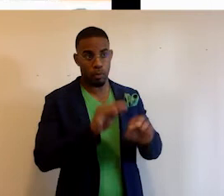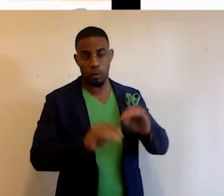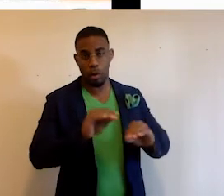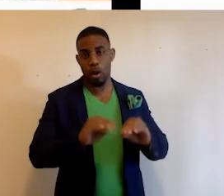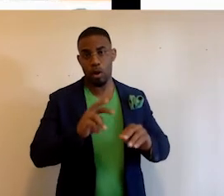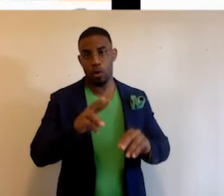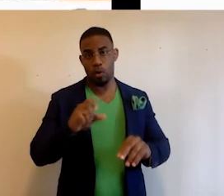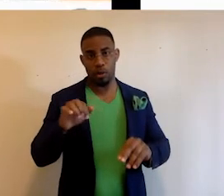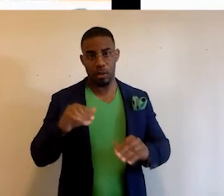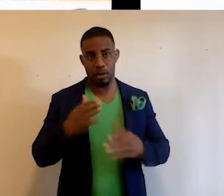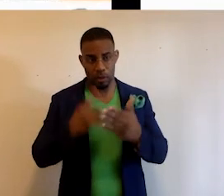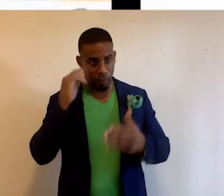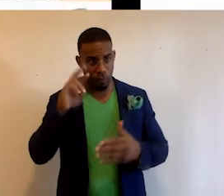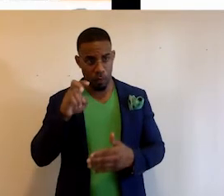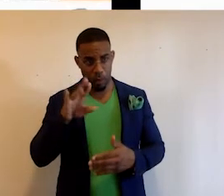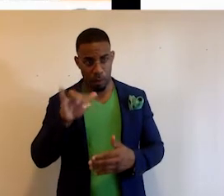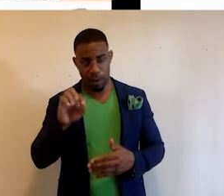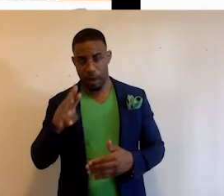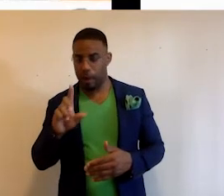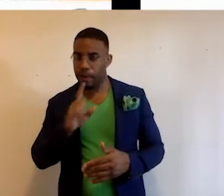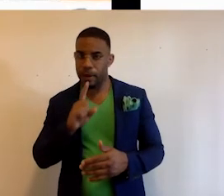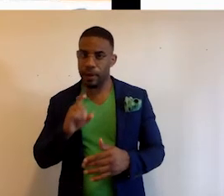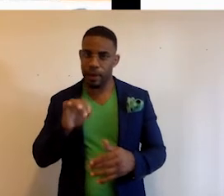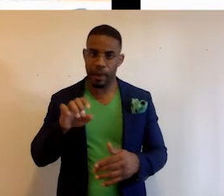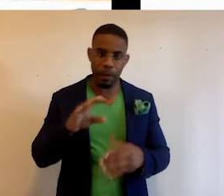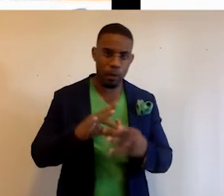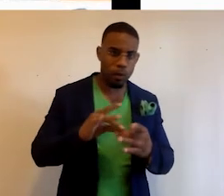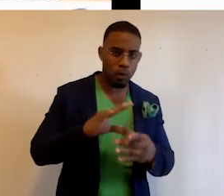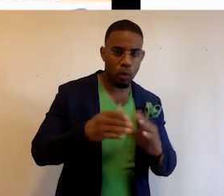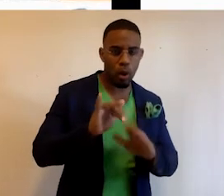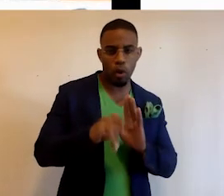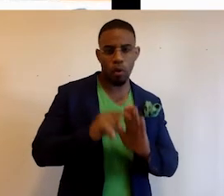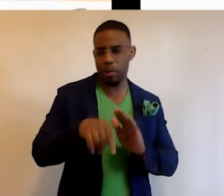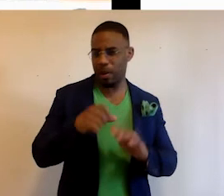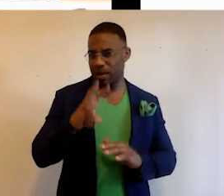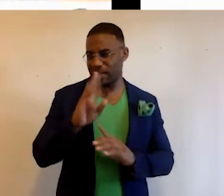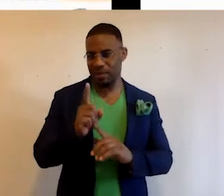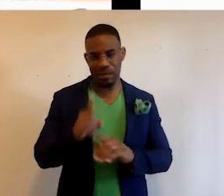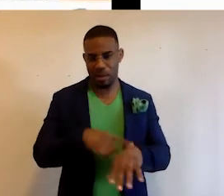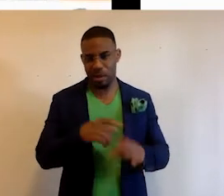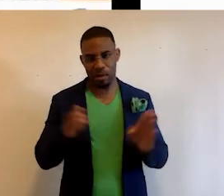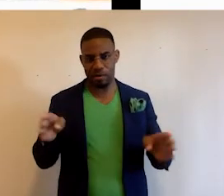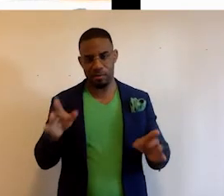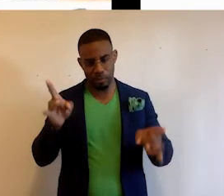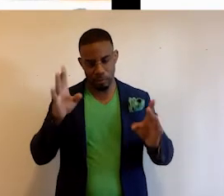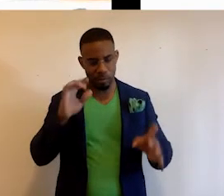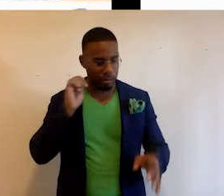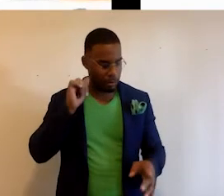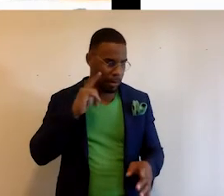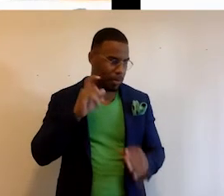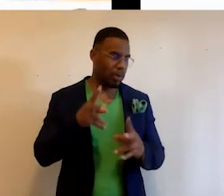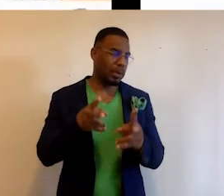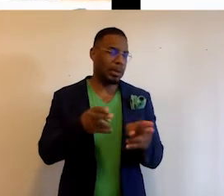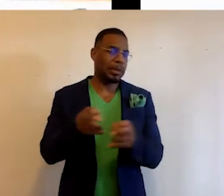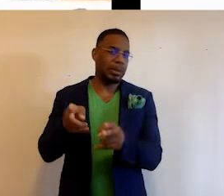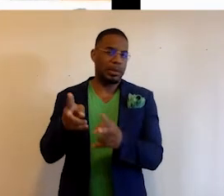section for Roxbury.com. And there is a cable news story on YouTube about it, but it's six minutes long and the audio is horrible. So, I'm just going to show you